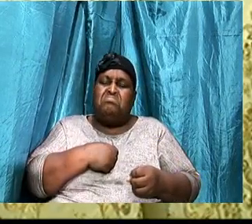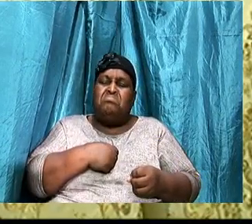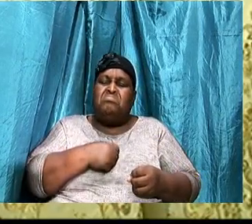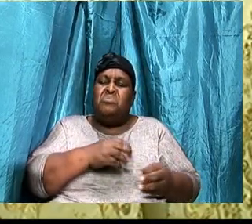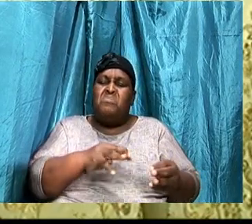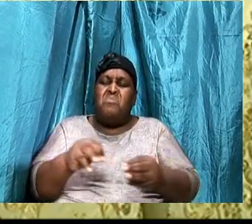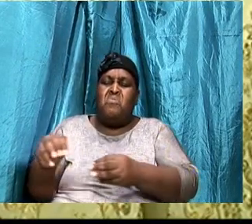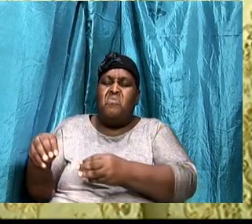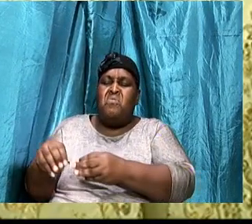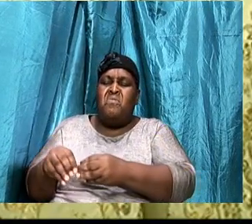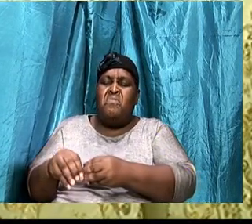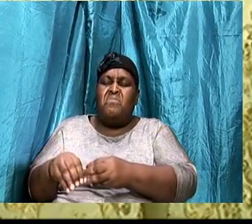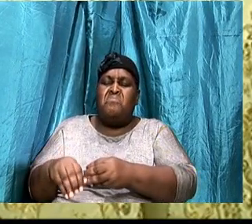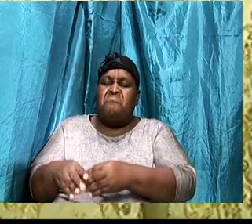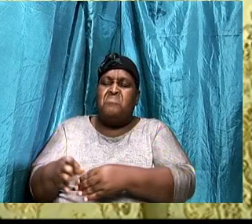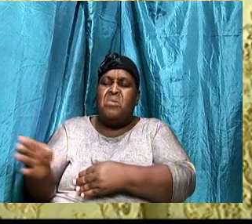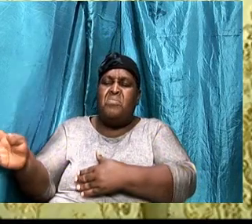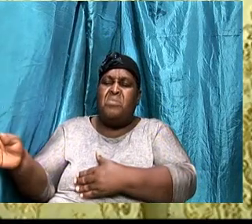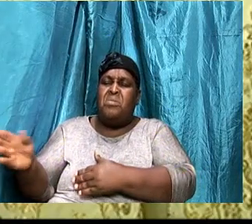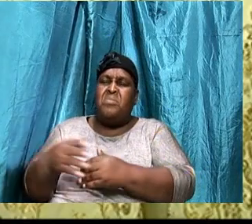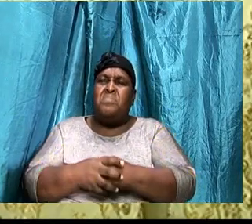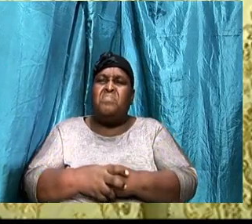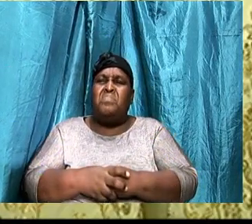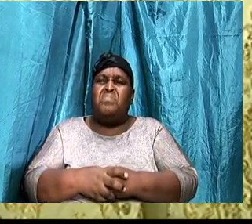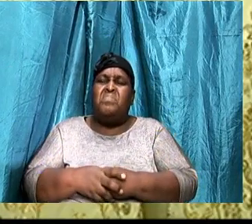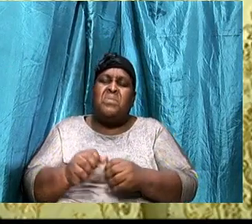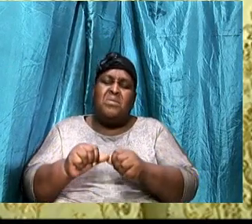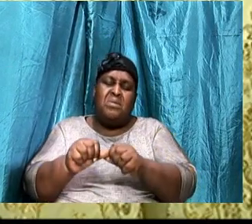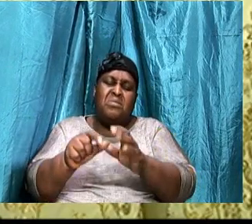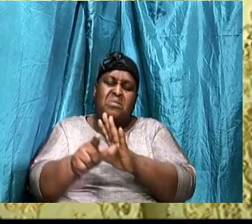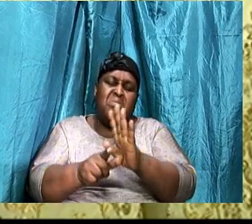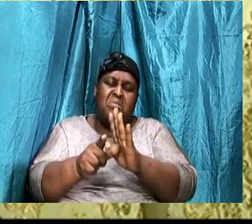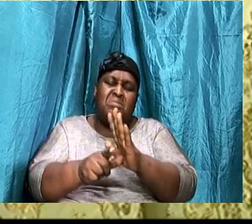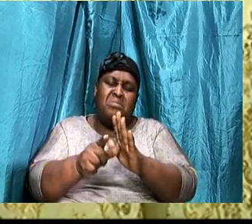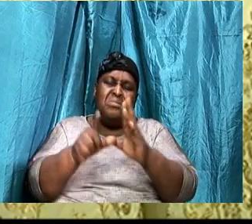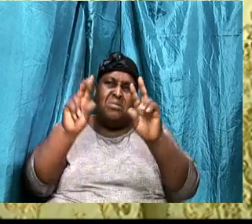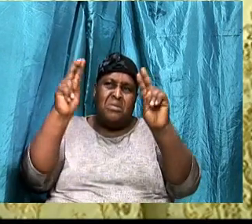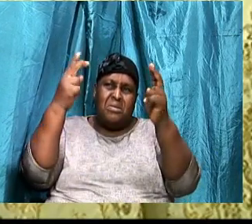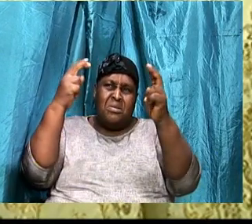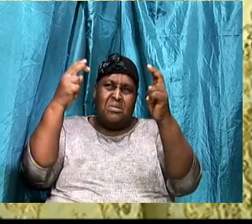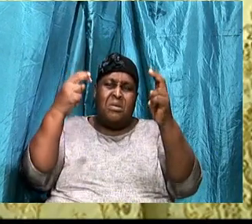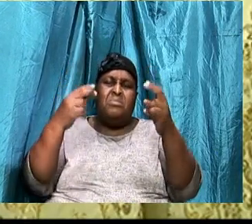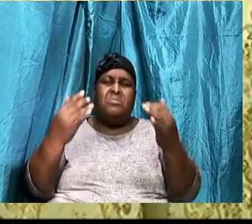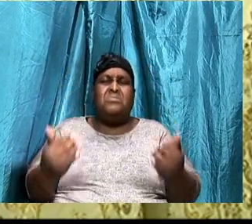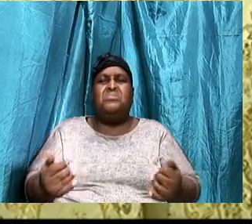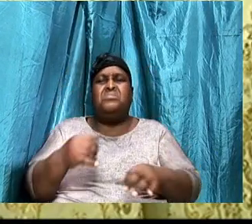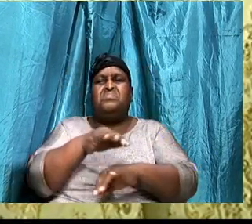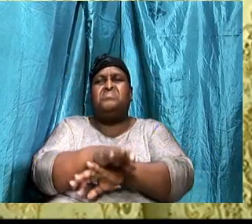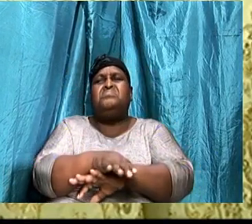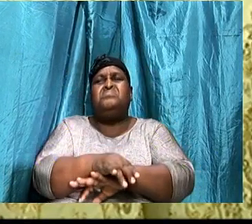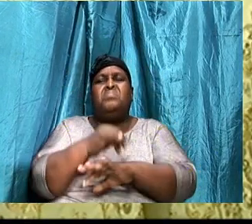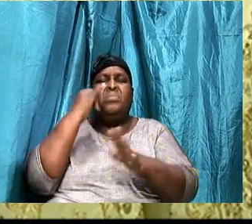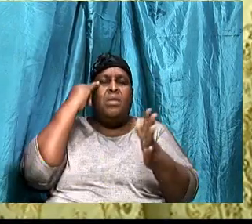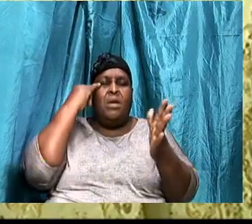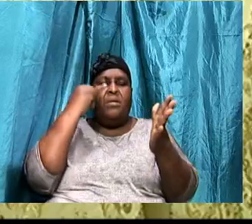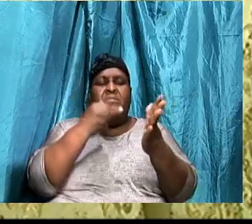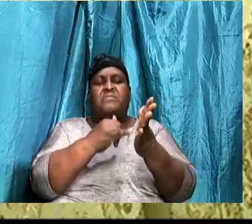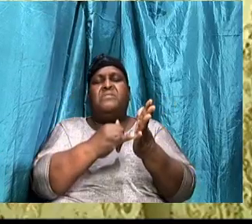As we continue our lesson tonight, we are looking at identifying